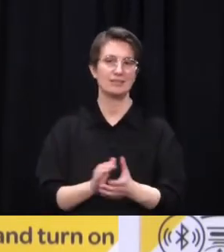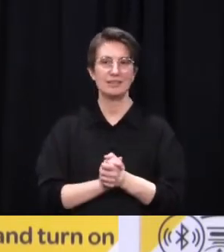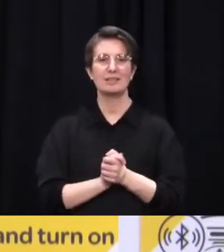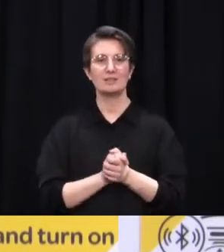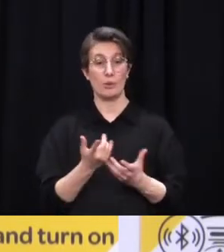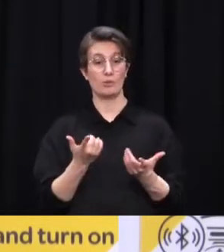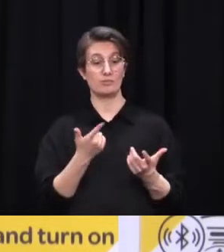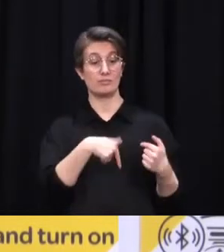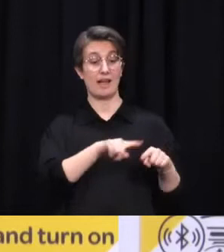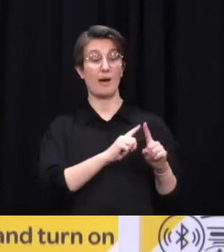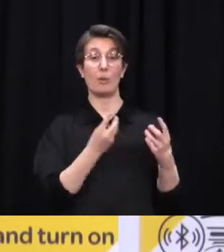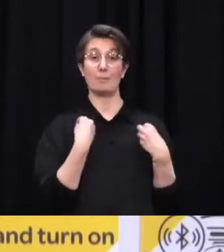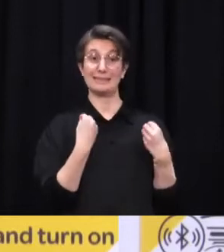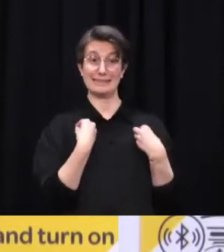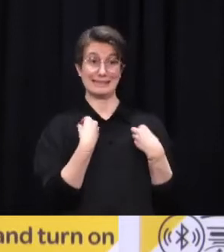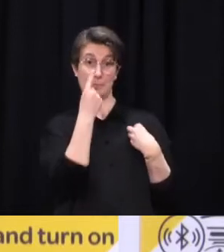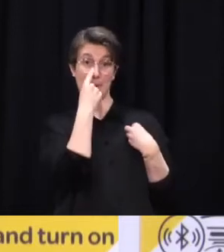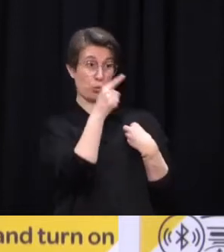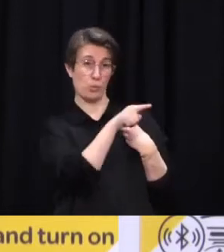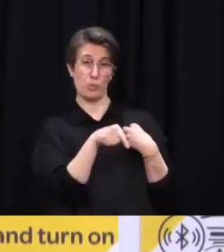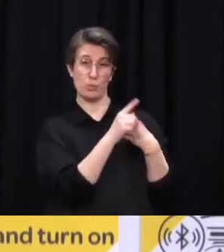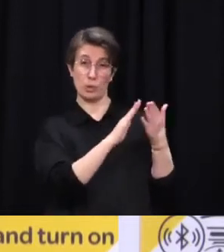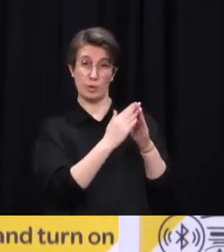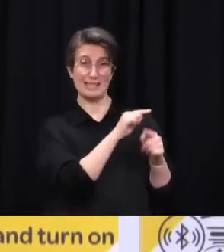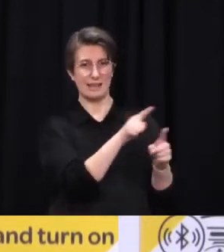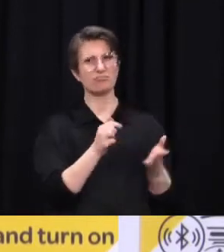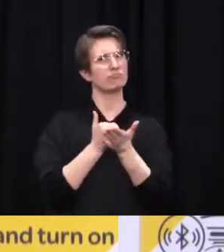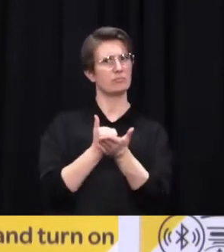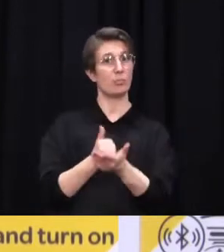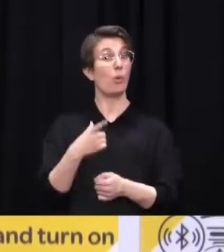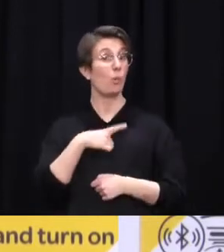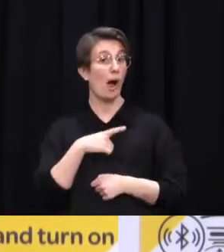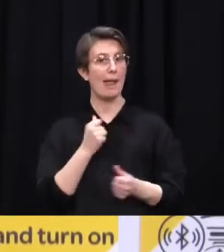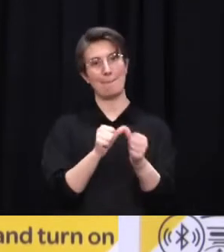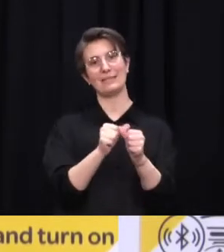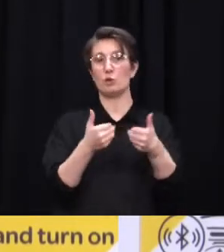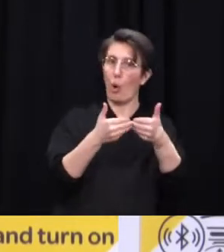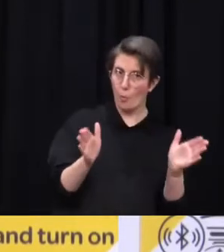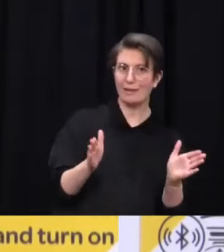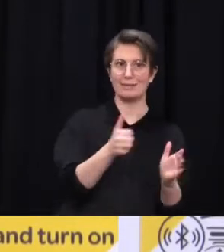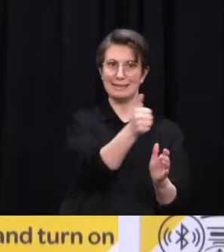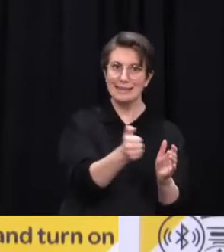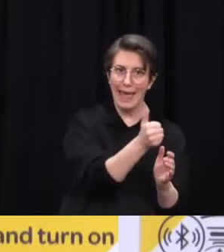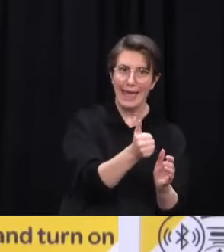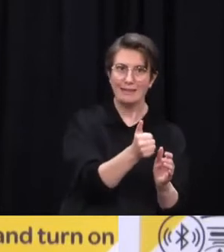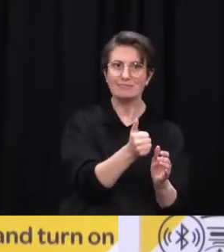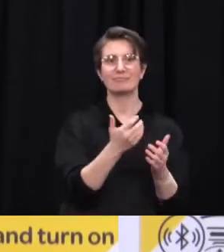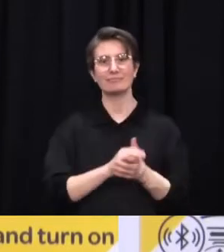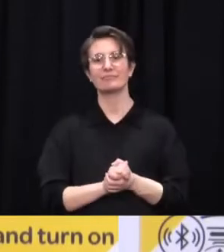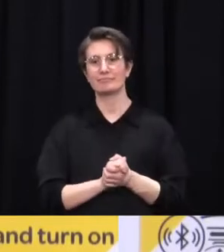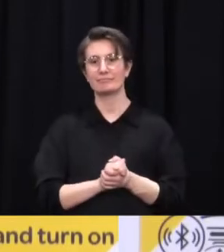in terms of reducing the probability of having to be closed for long periods of time. Sorry, can I just clarify Dr. Bloom from